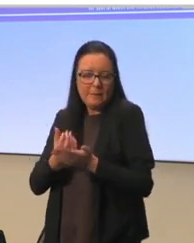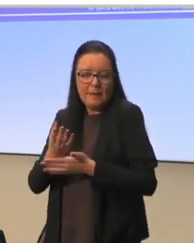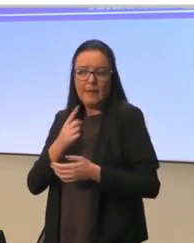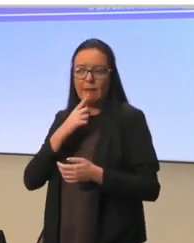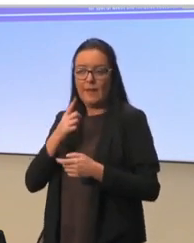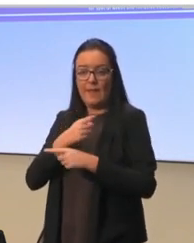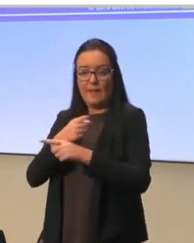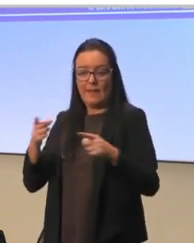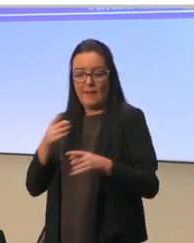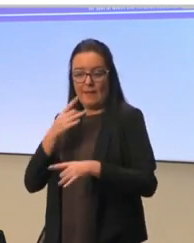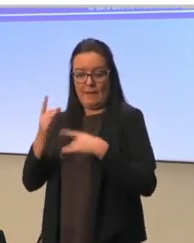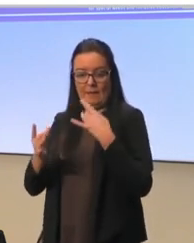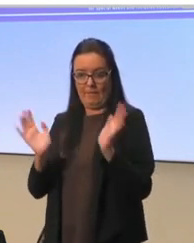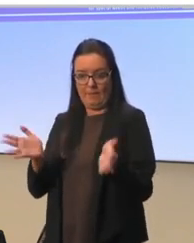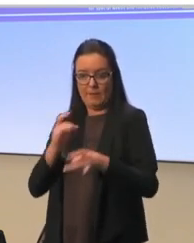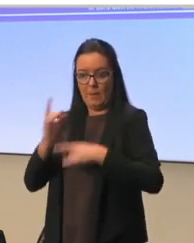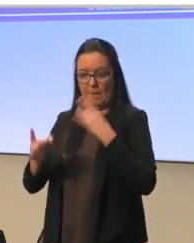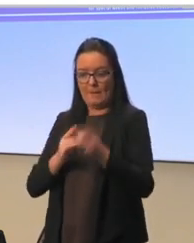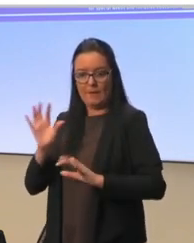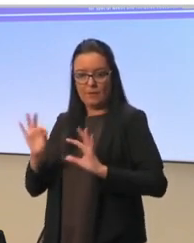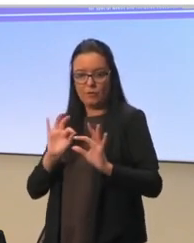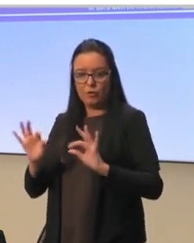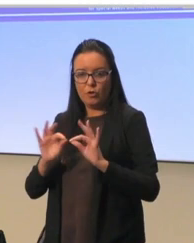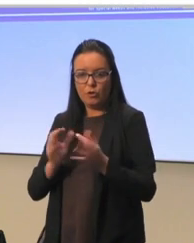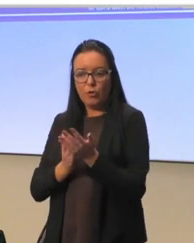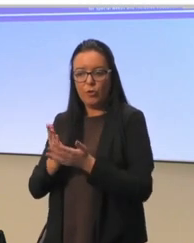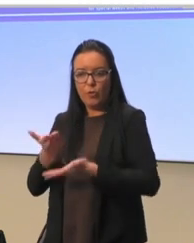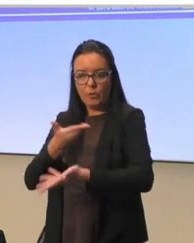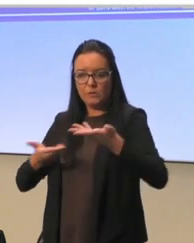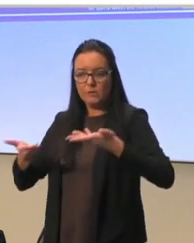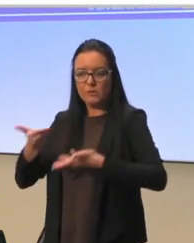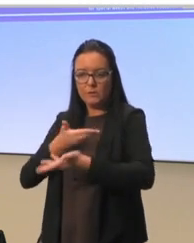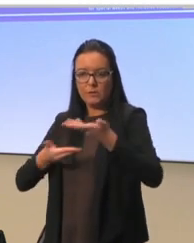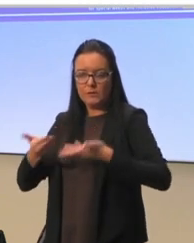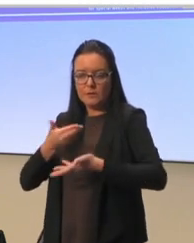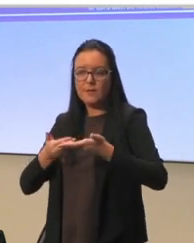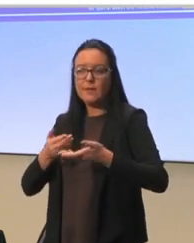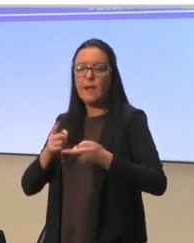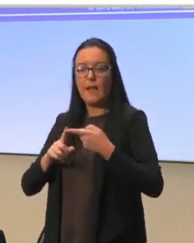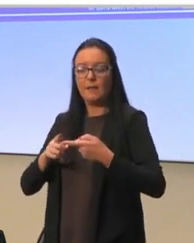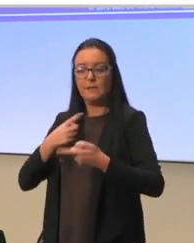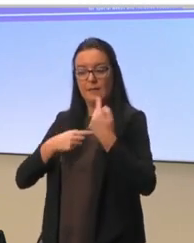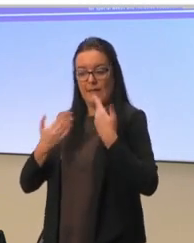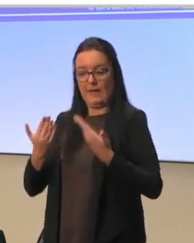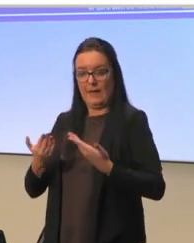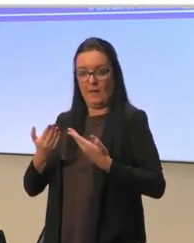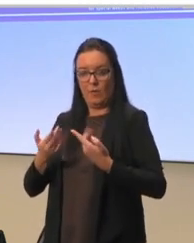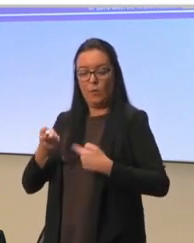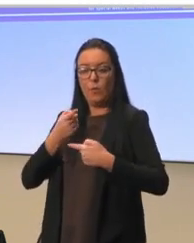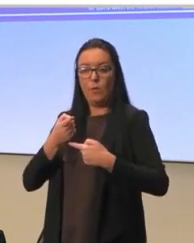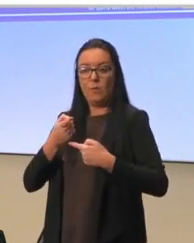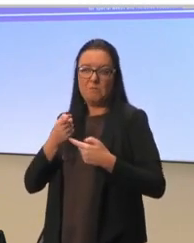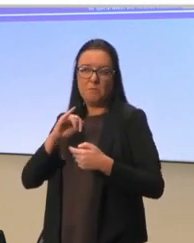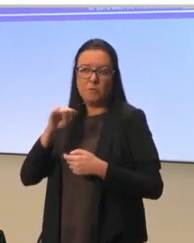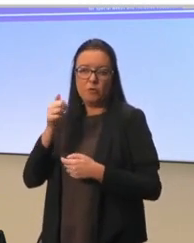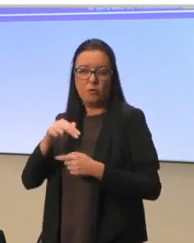some choices during these discussions. And what we will do now is, we will go back to the stakeholders in January.